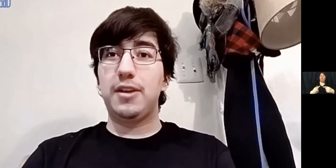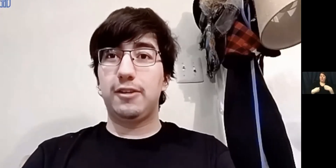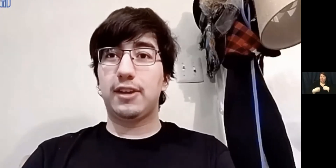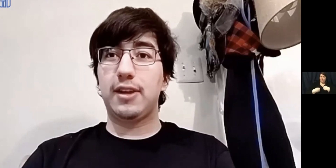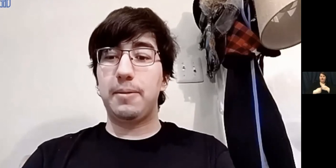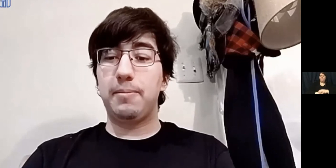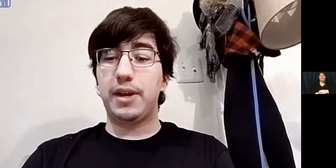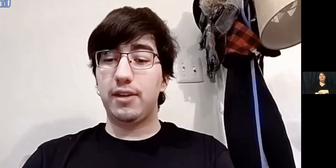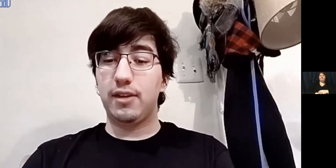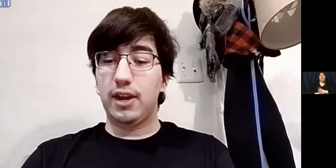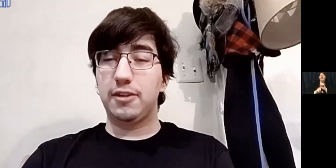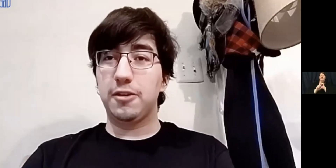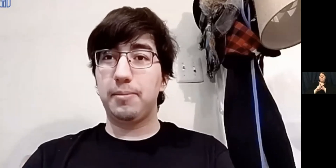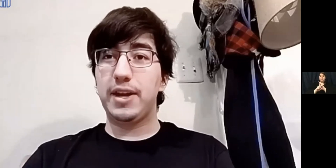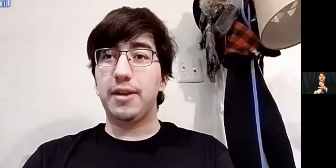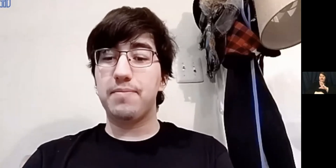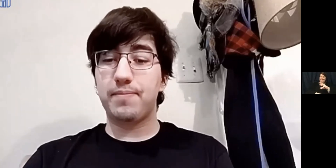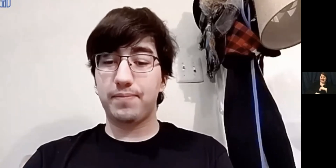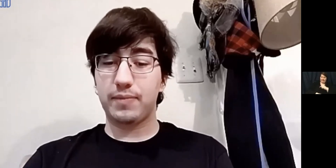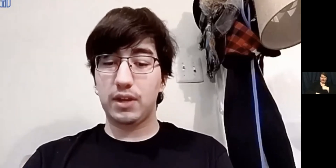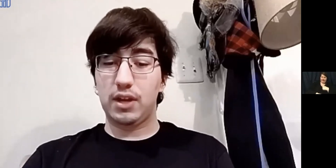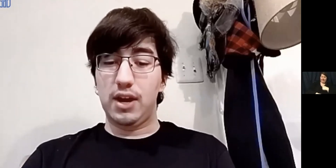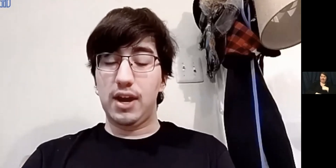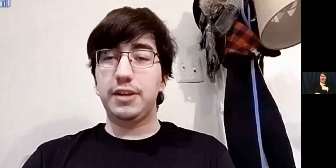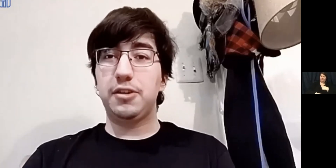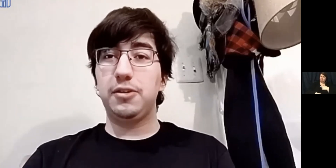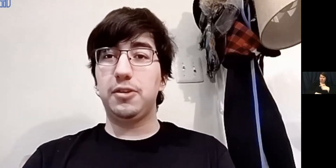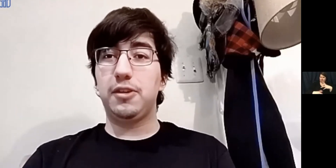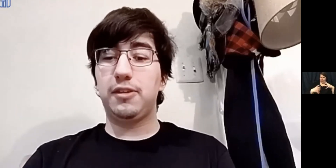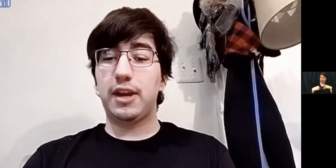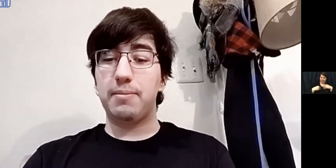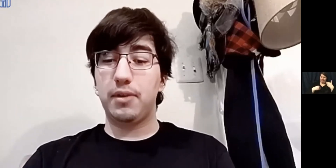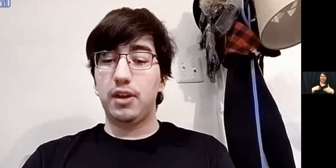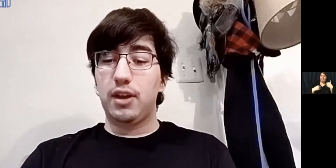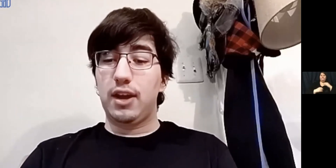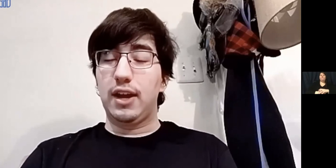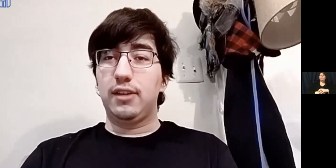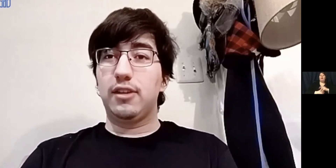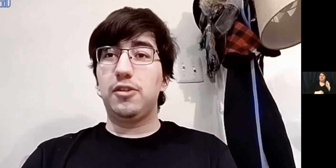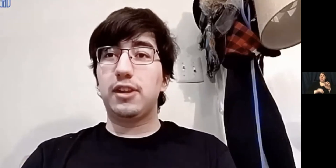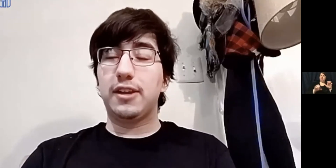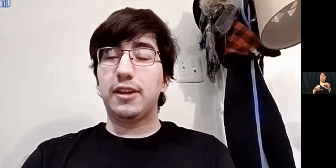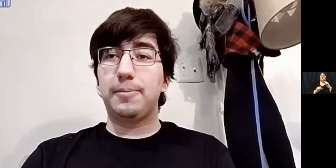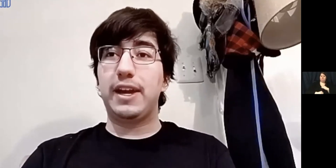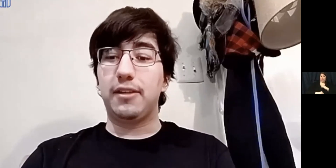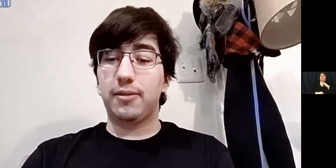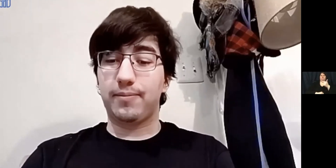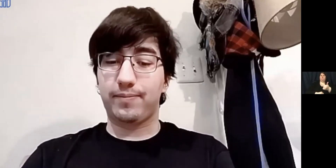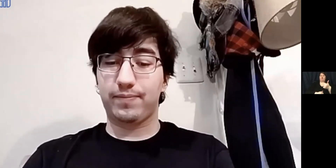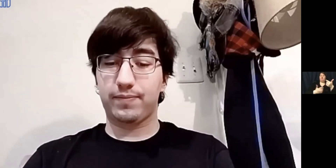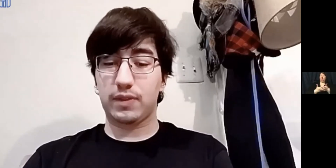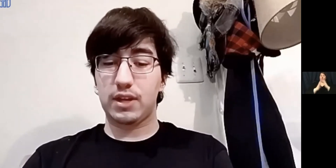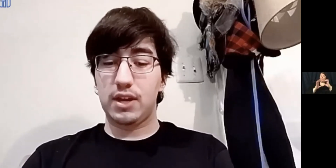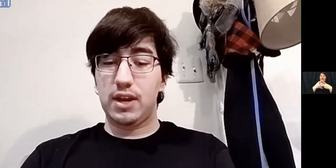The mentor has accepted me and took me in. I, too, do the same as the new class begin.